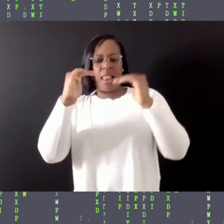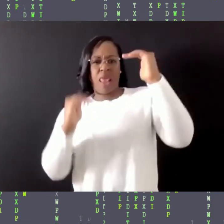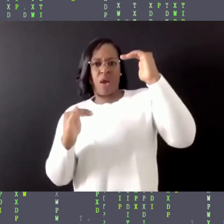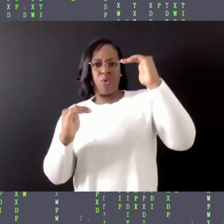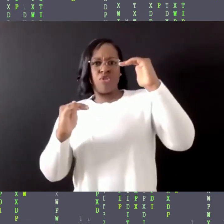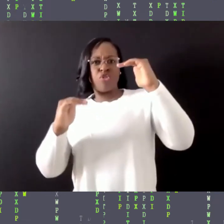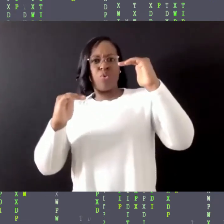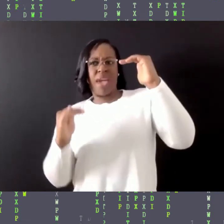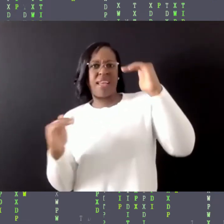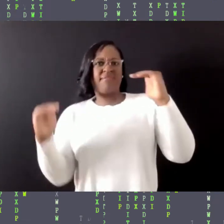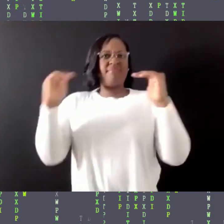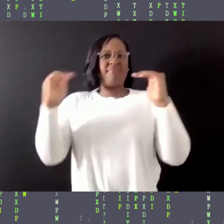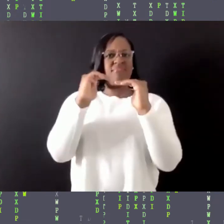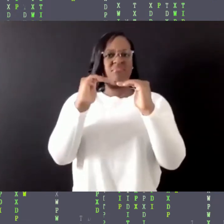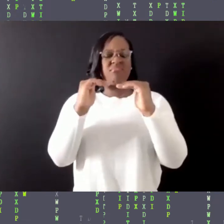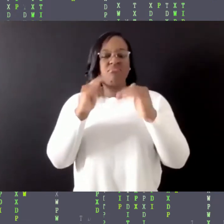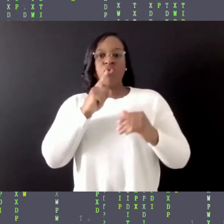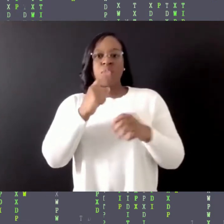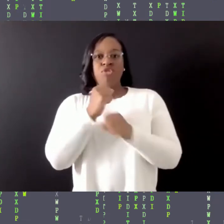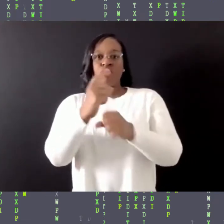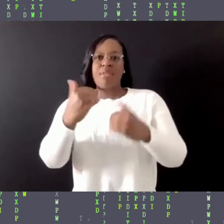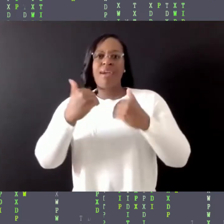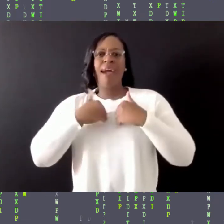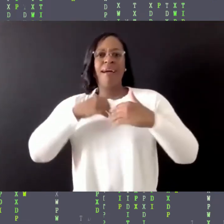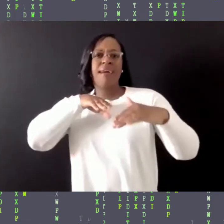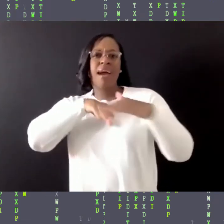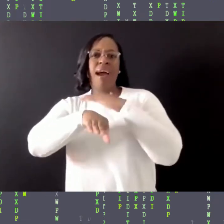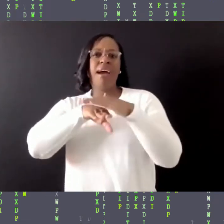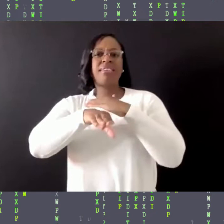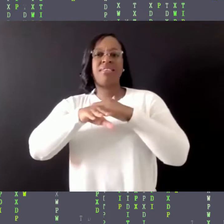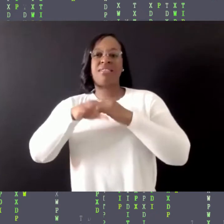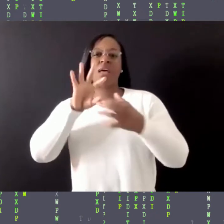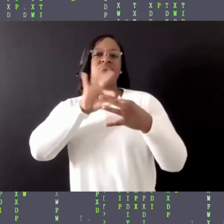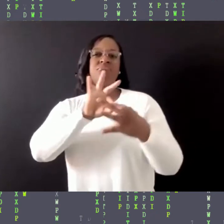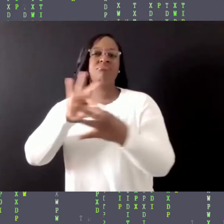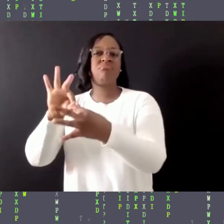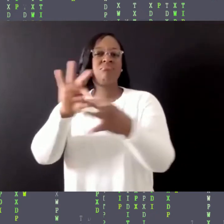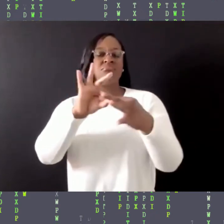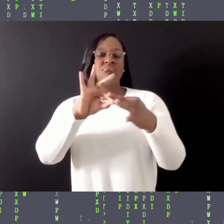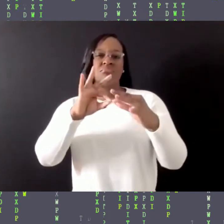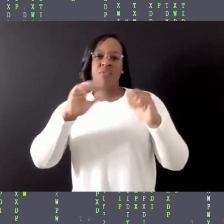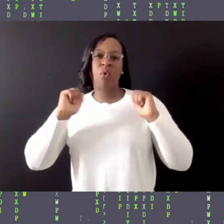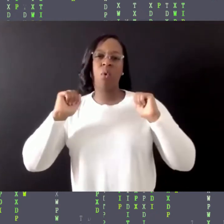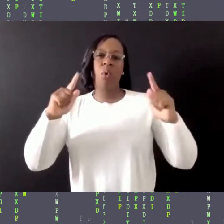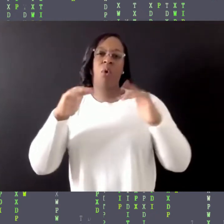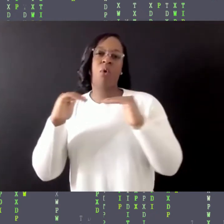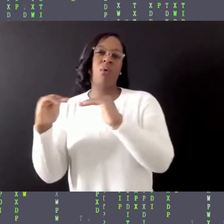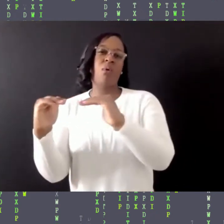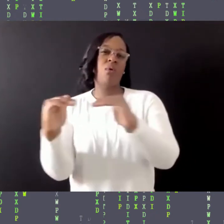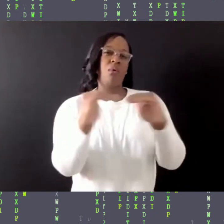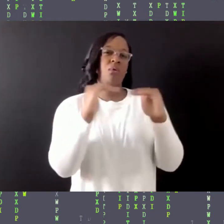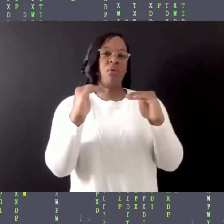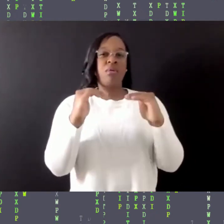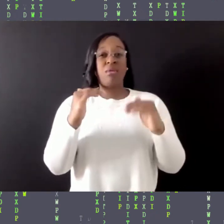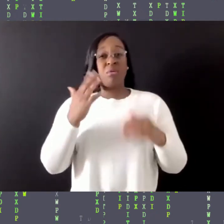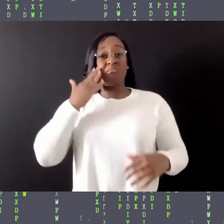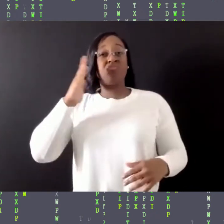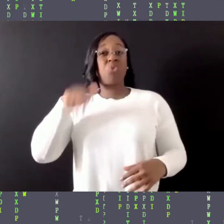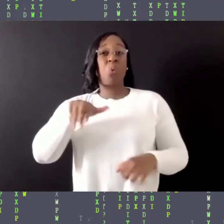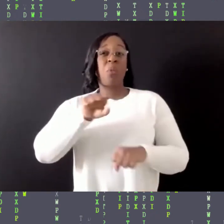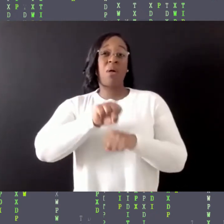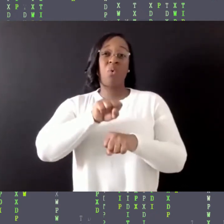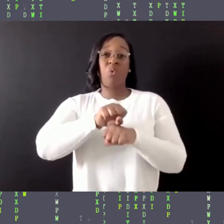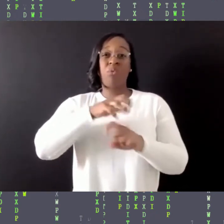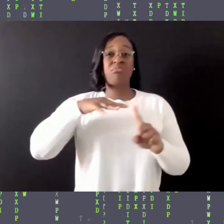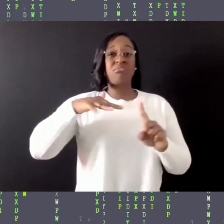create access, and feel belonging. Now, virtual community and feelings of isolation in the workplace, these are not new